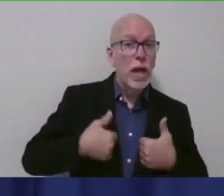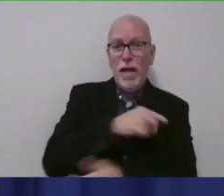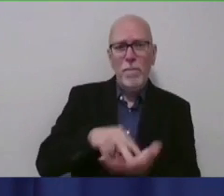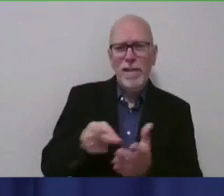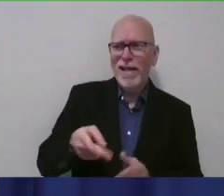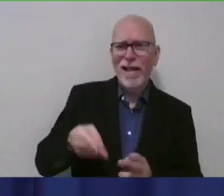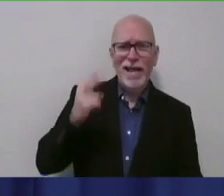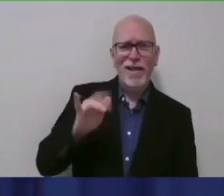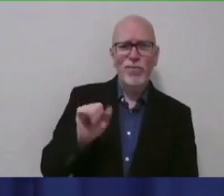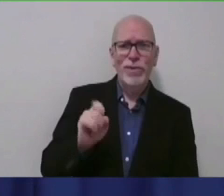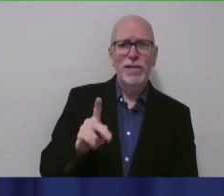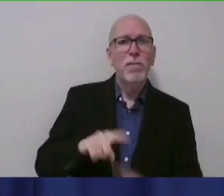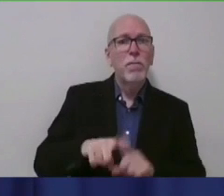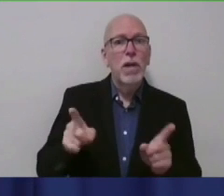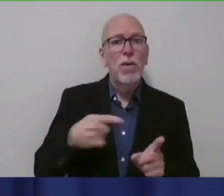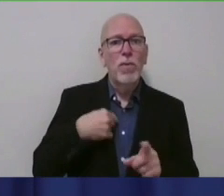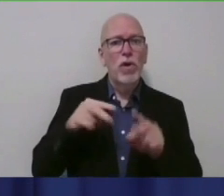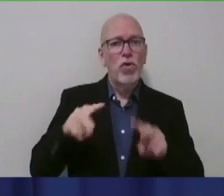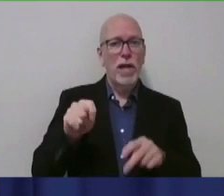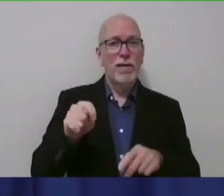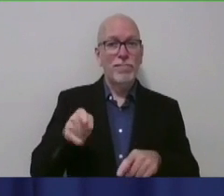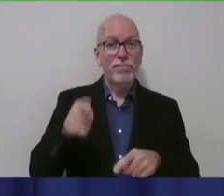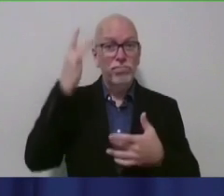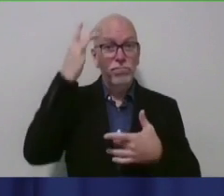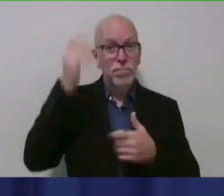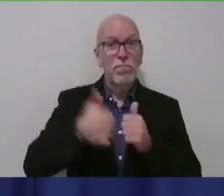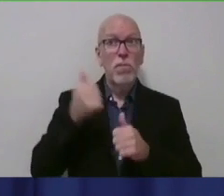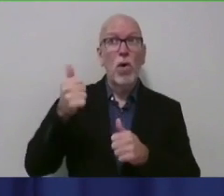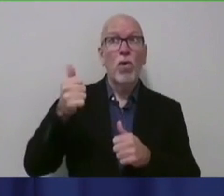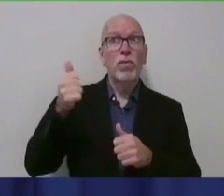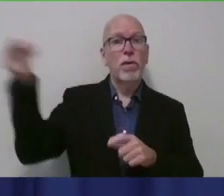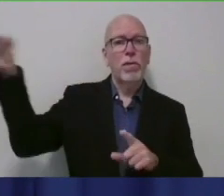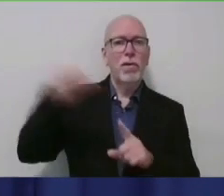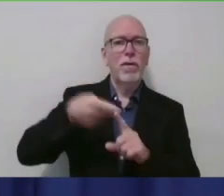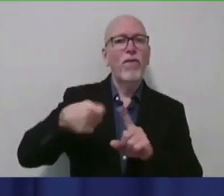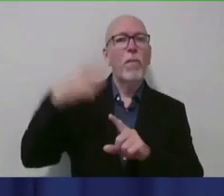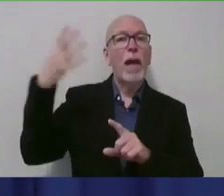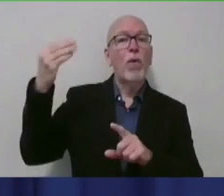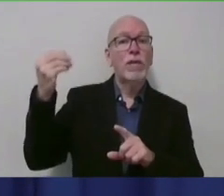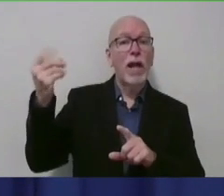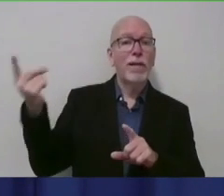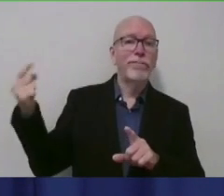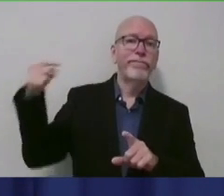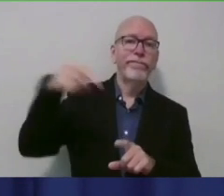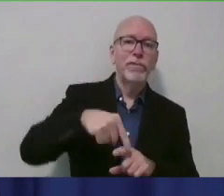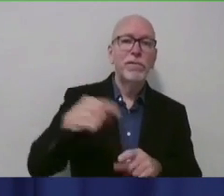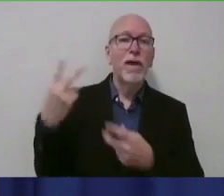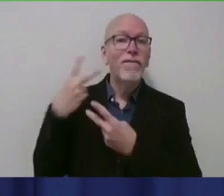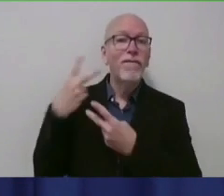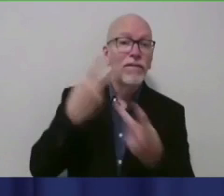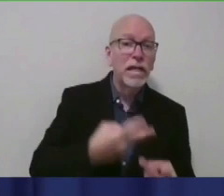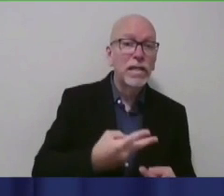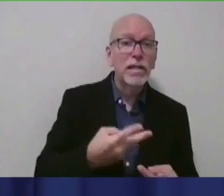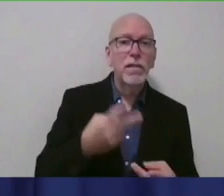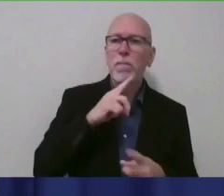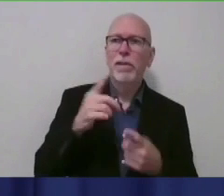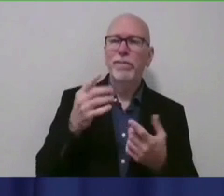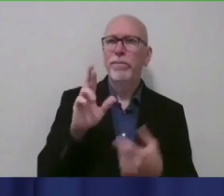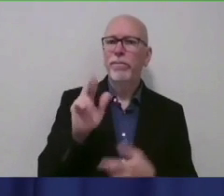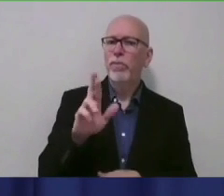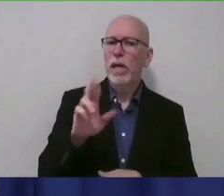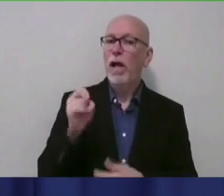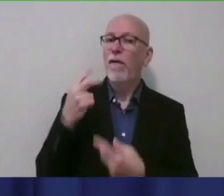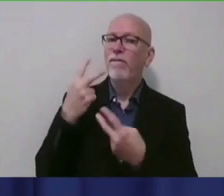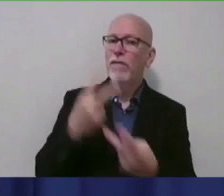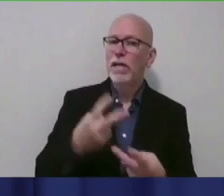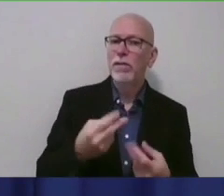look at most of these infections, it comes in from the outside, right? It's someone who either comes to visit, although that is extremely rare, or